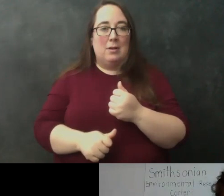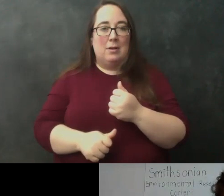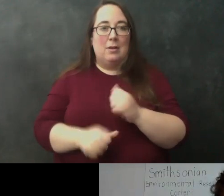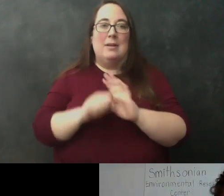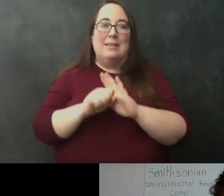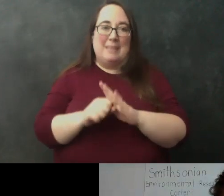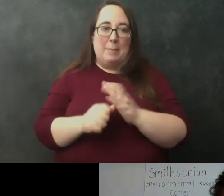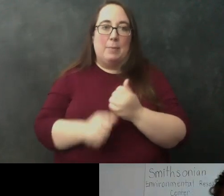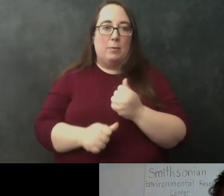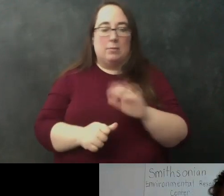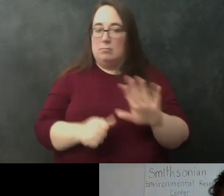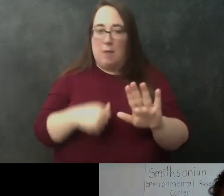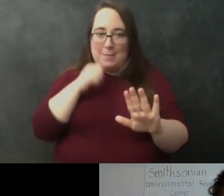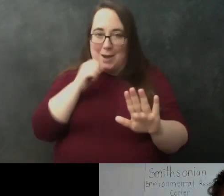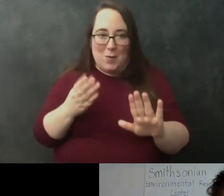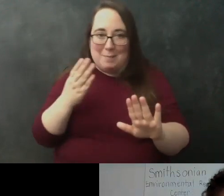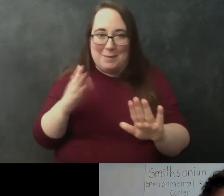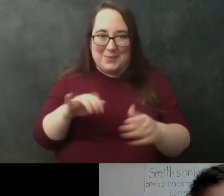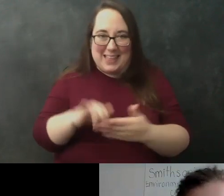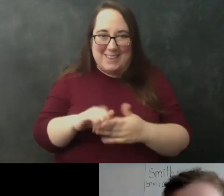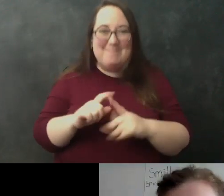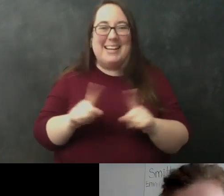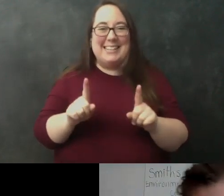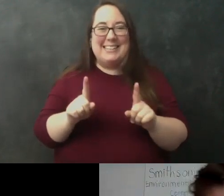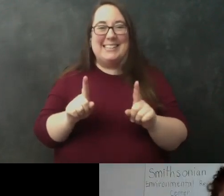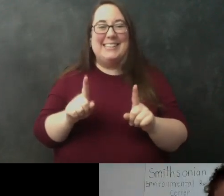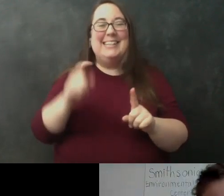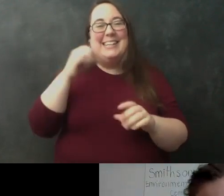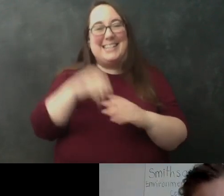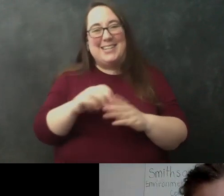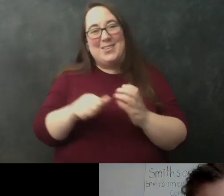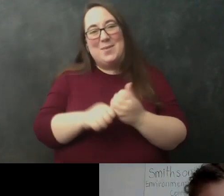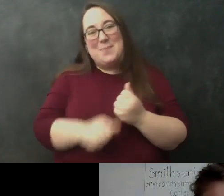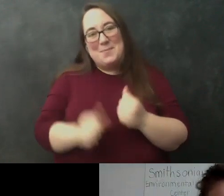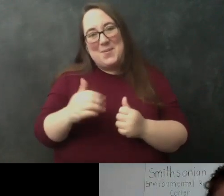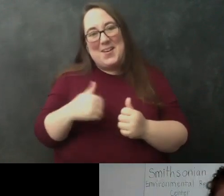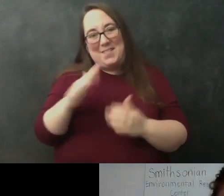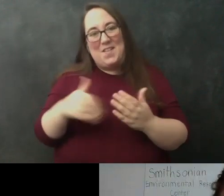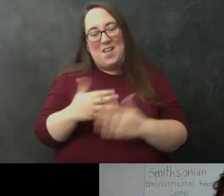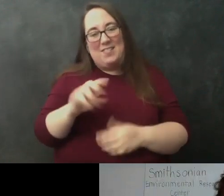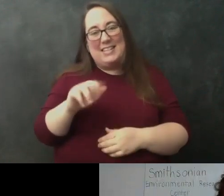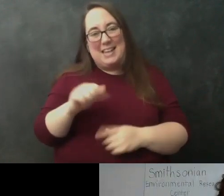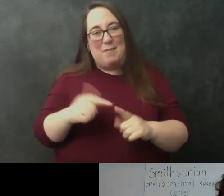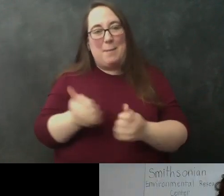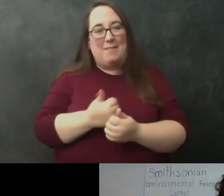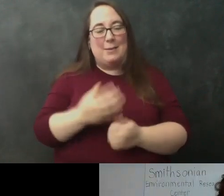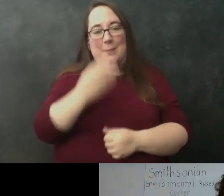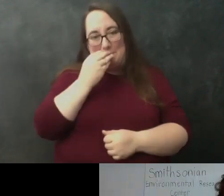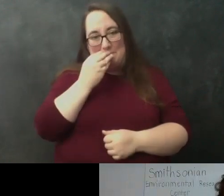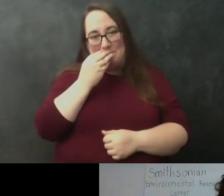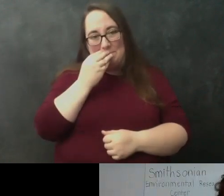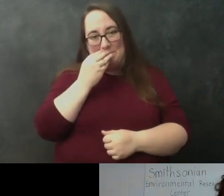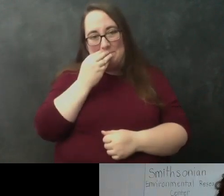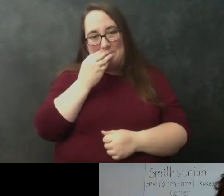poop not that i'm recommending that we do that but in in your poop would have all of the dna from all the things that you ate um